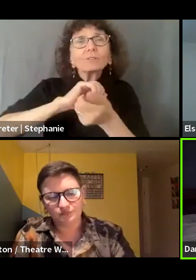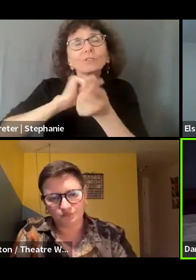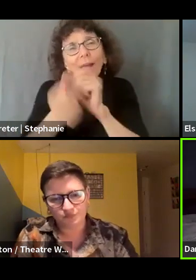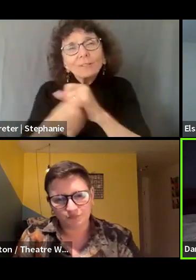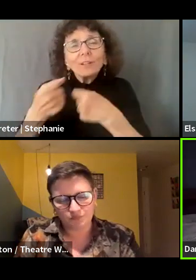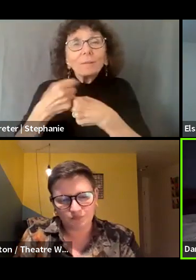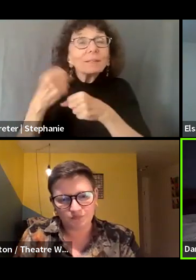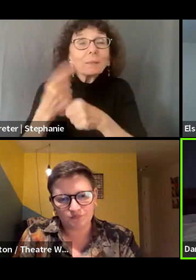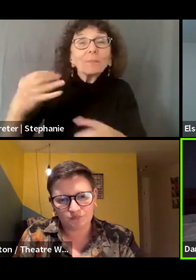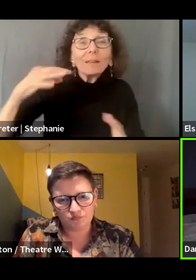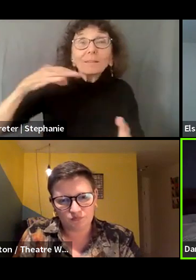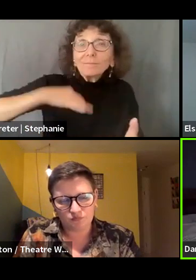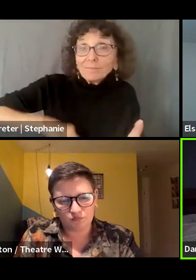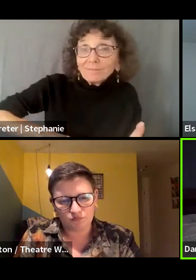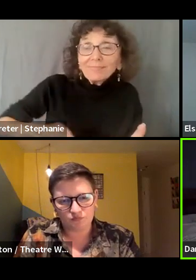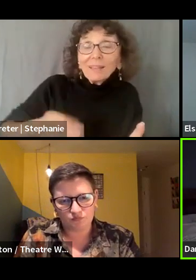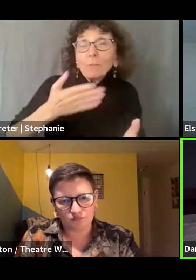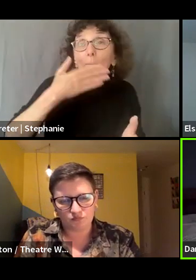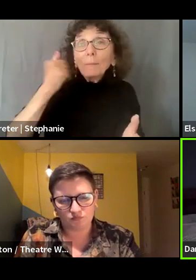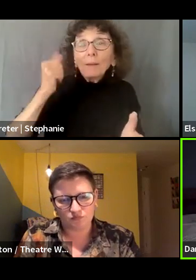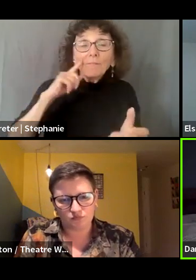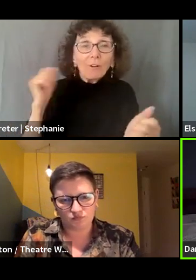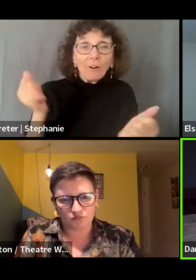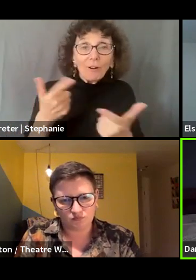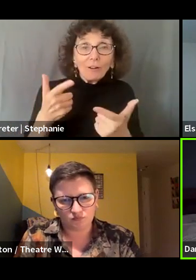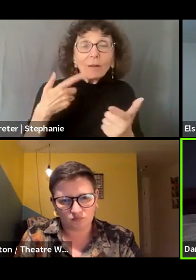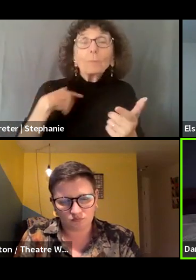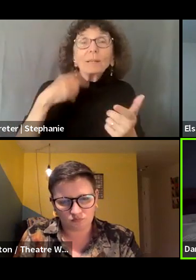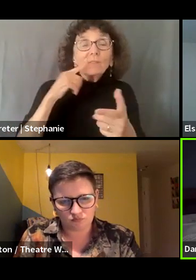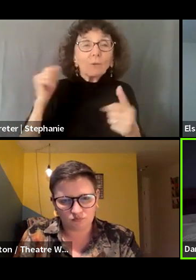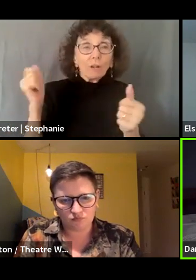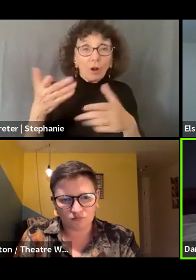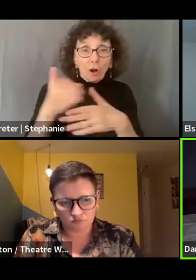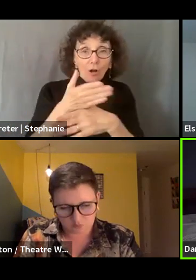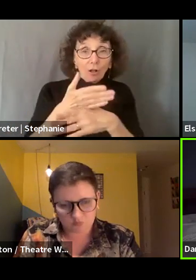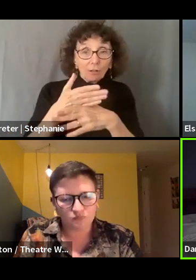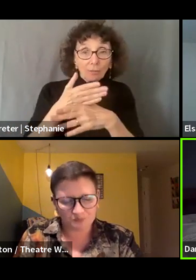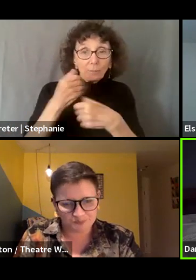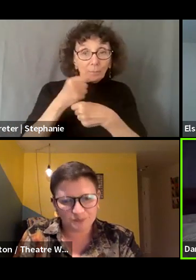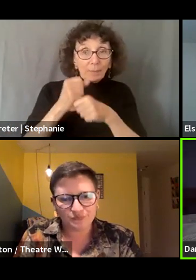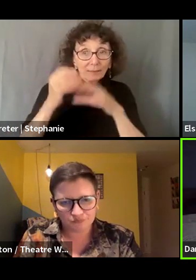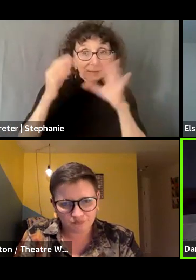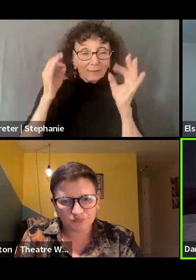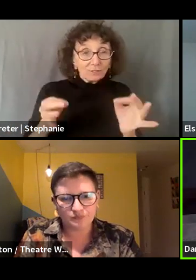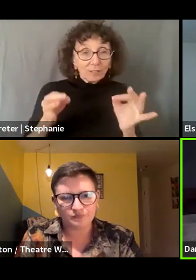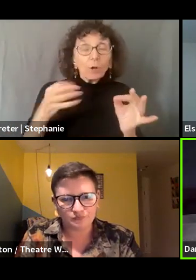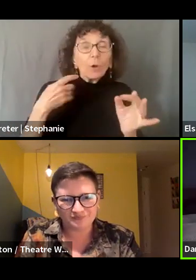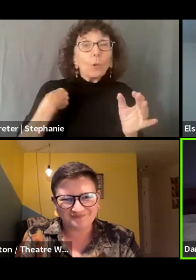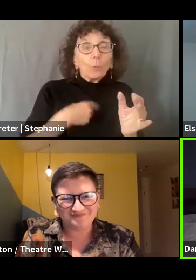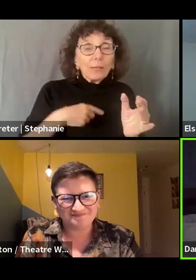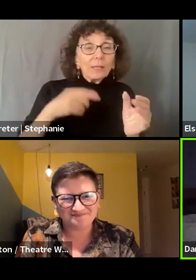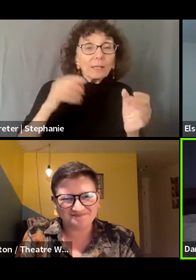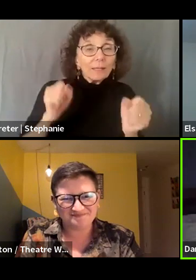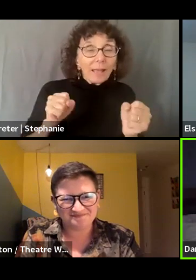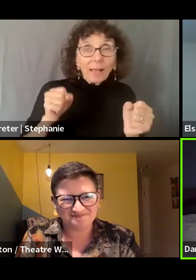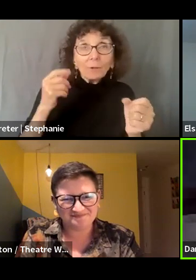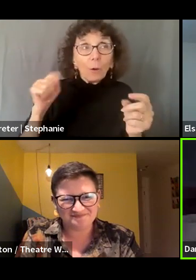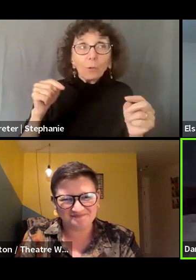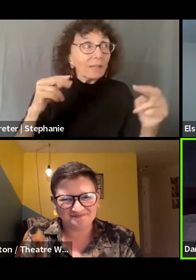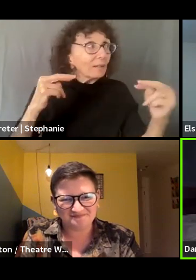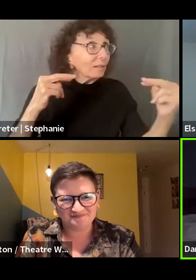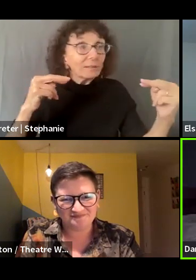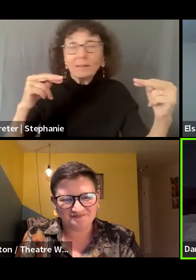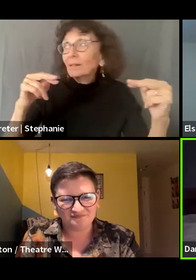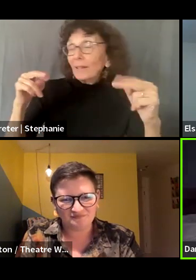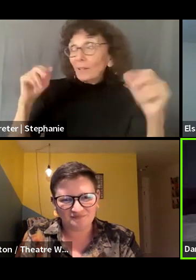easy, right? But like, at the very least, when we're all involved in making the hard decision, we can only look around at the circle to one another to be like,